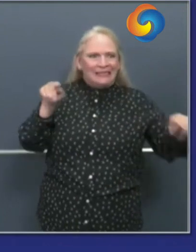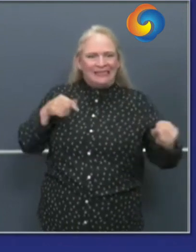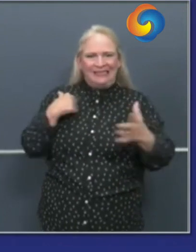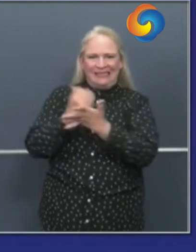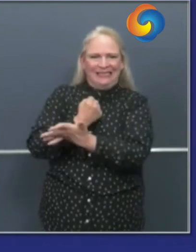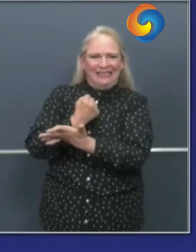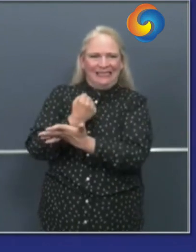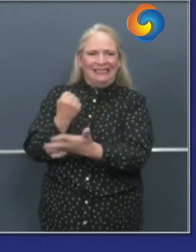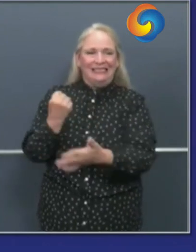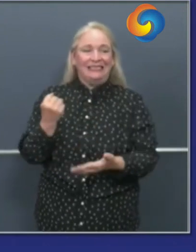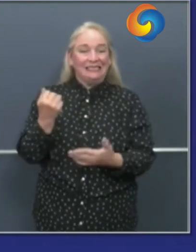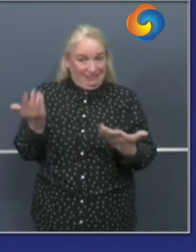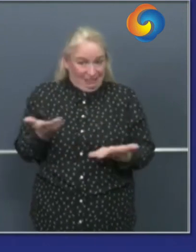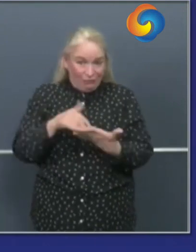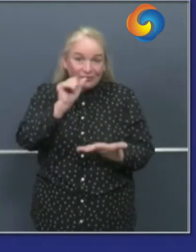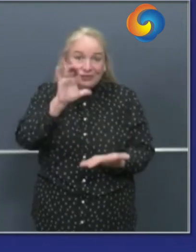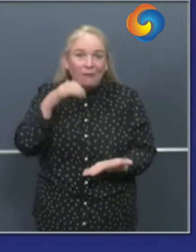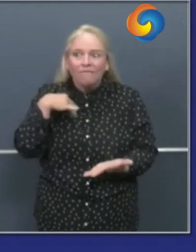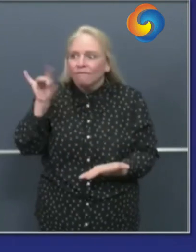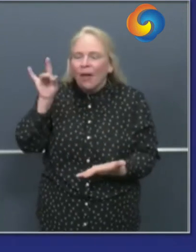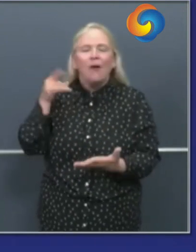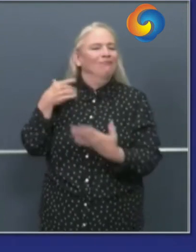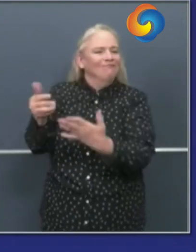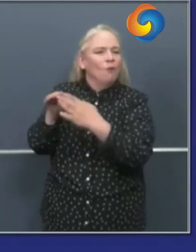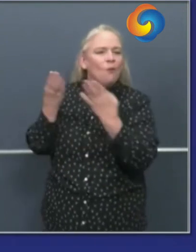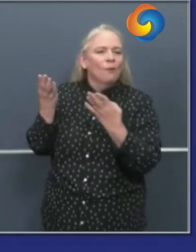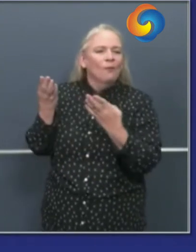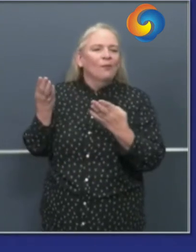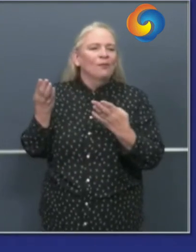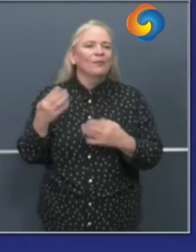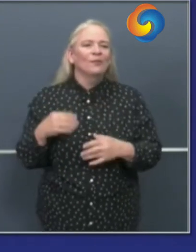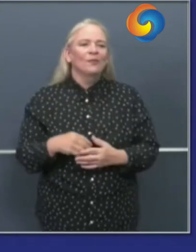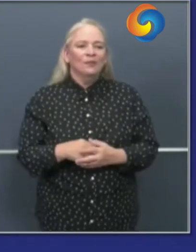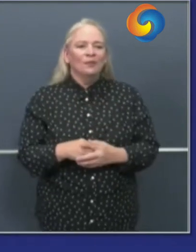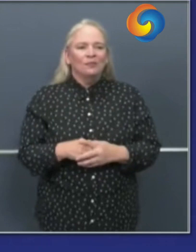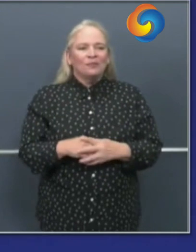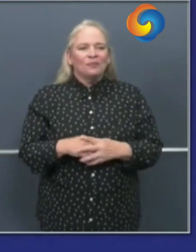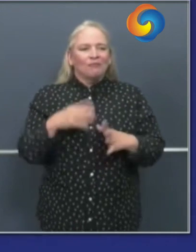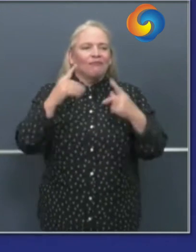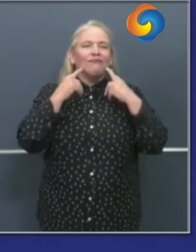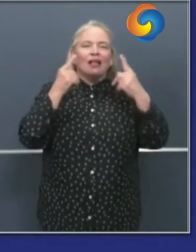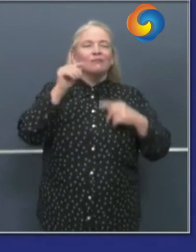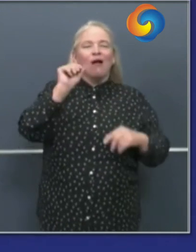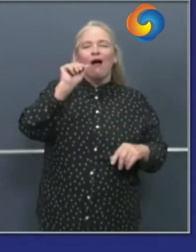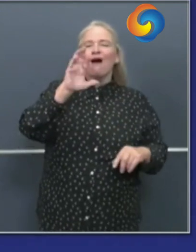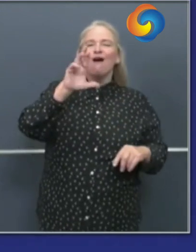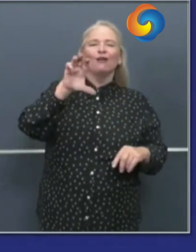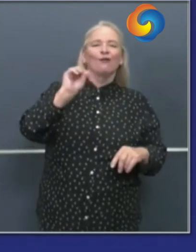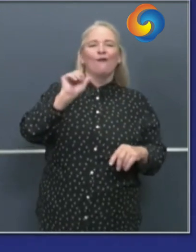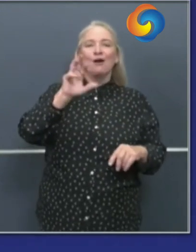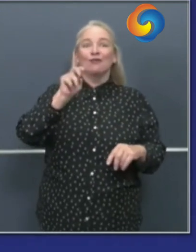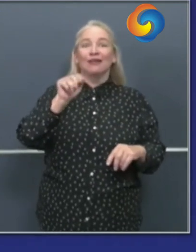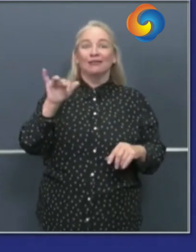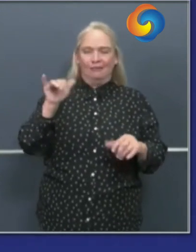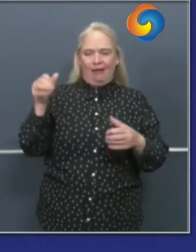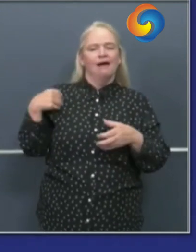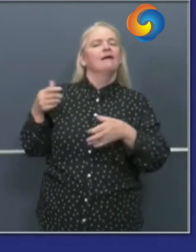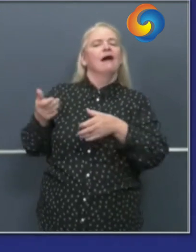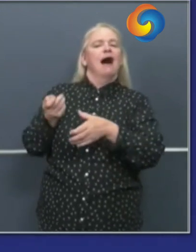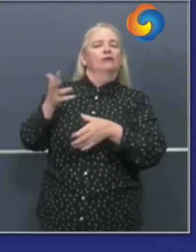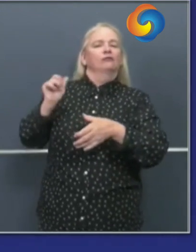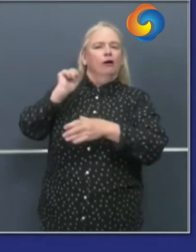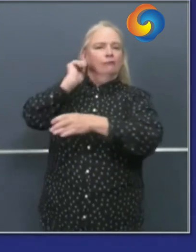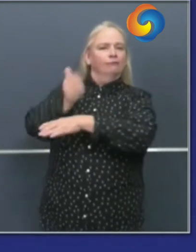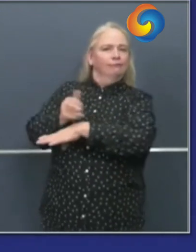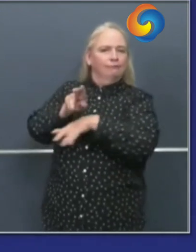sacramento the old sleep train arena where now the sacramento kings used to play those sites many of those